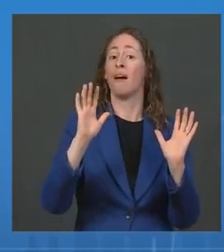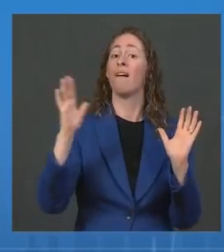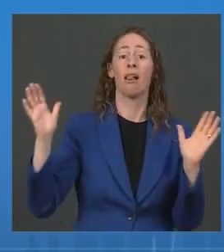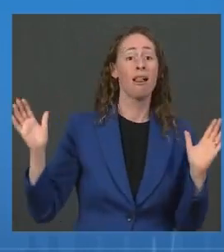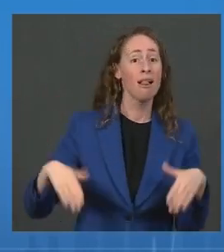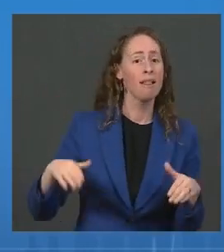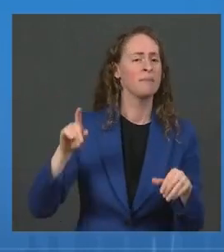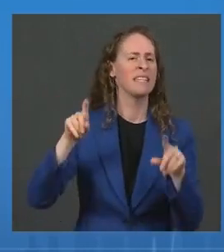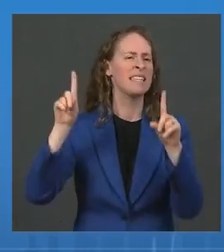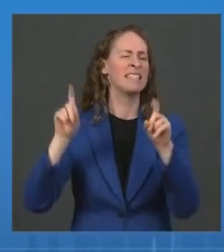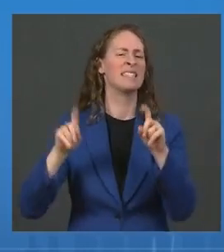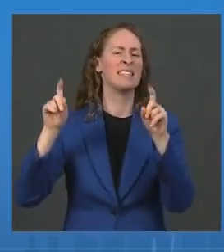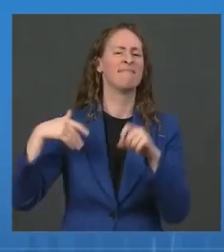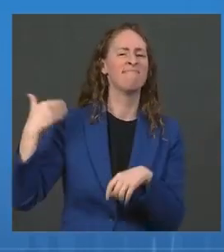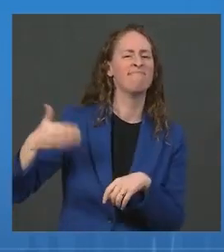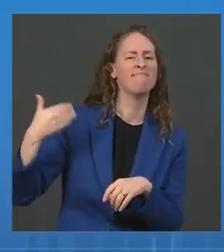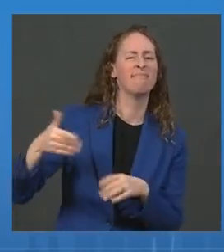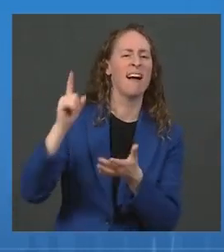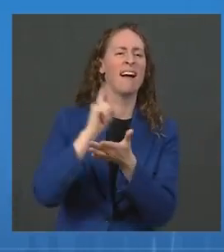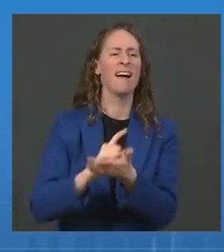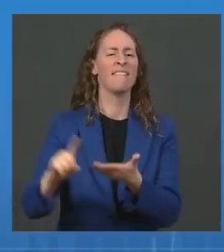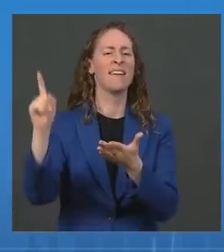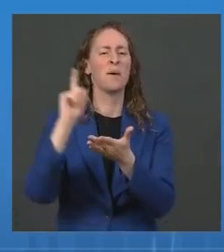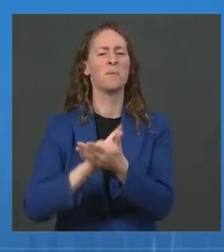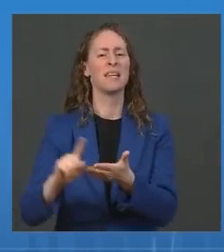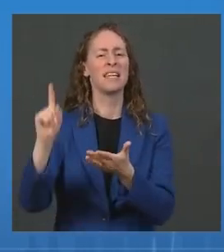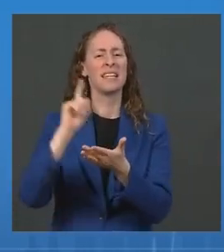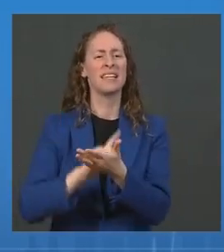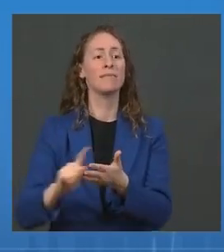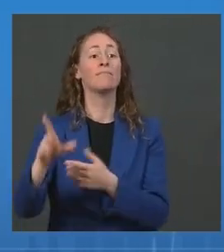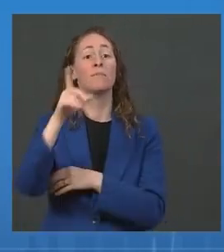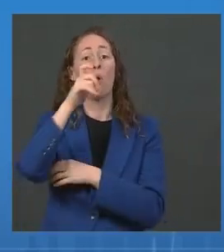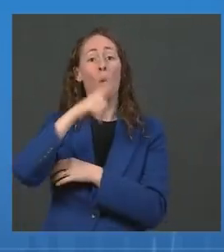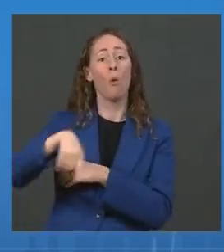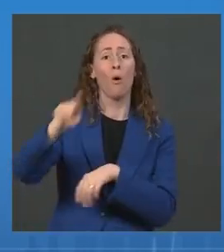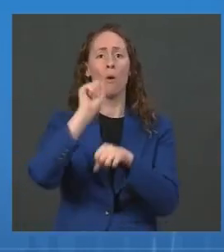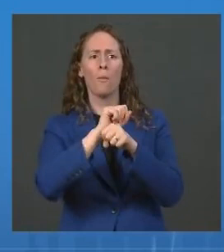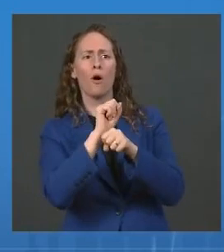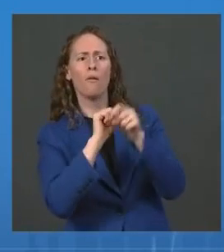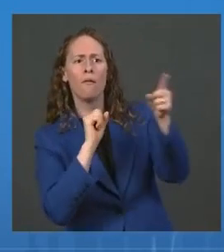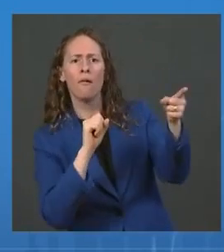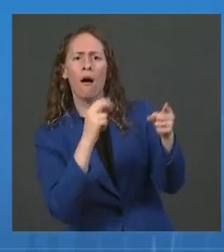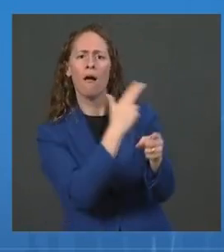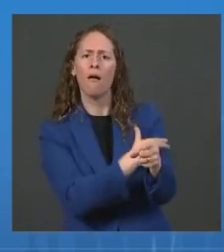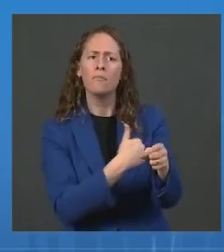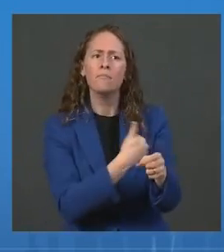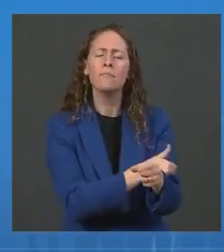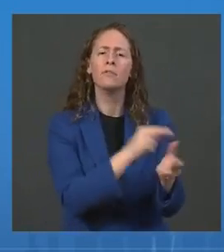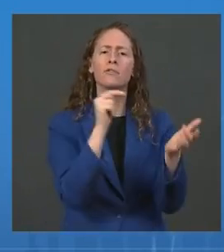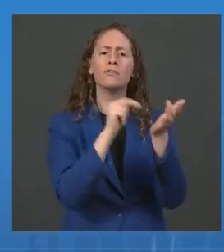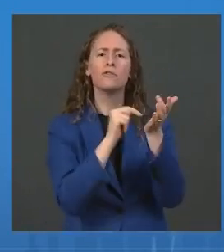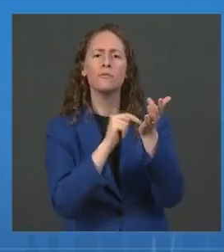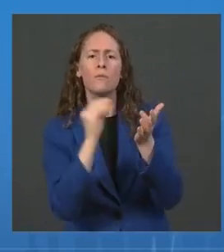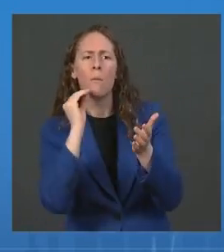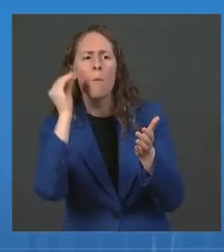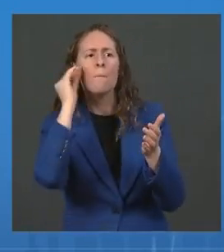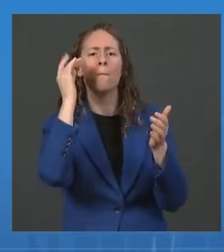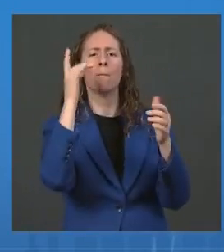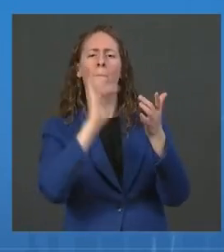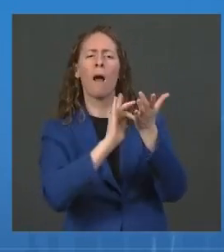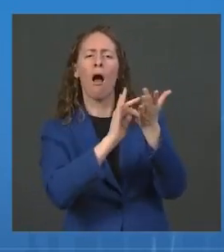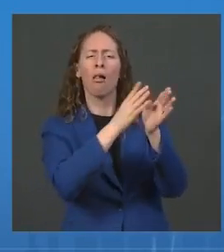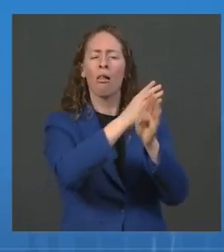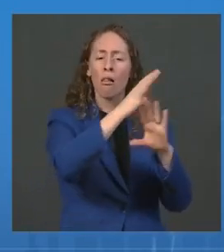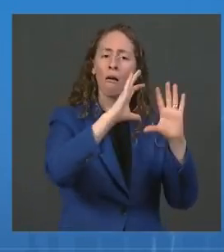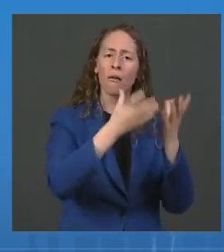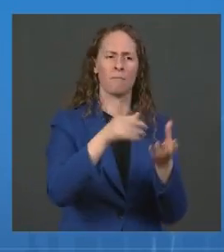workers in most healthcare settings that receive Medicaid or Medicare to be fully vaccinated, requiring